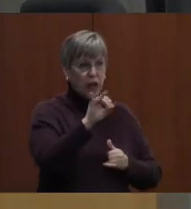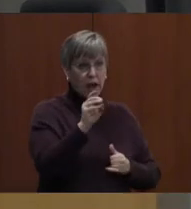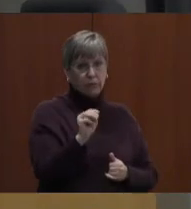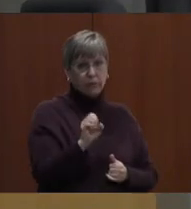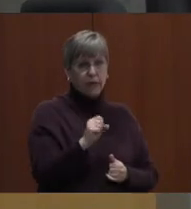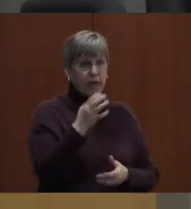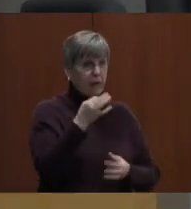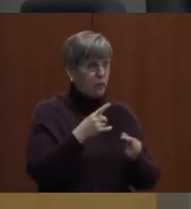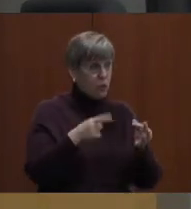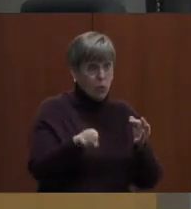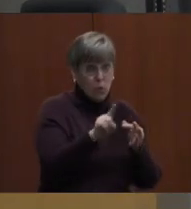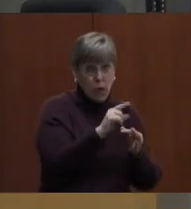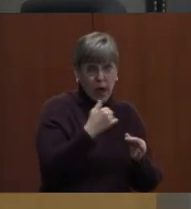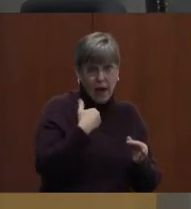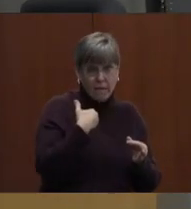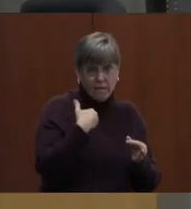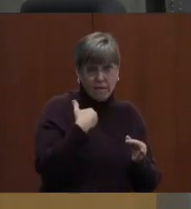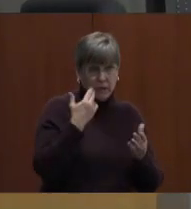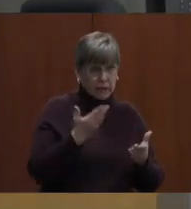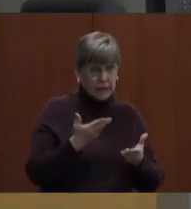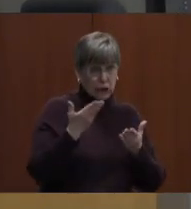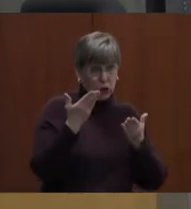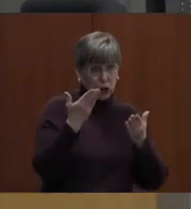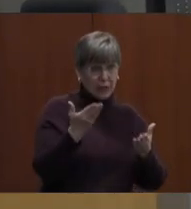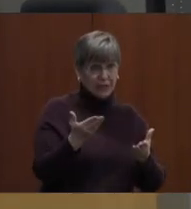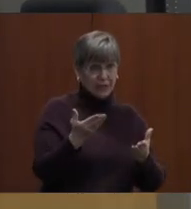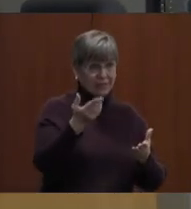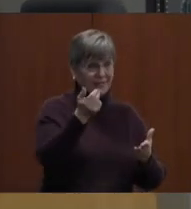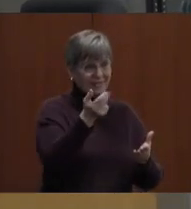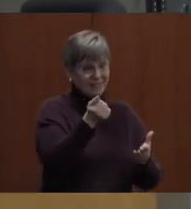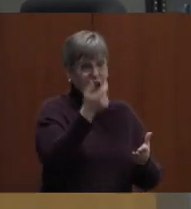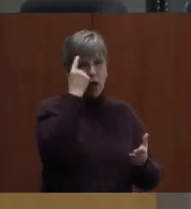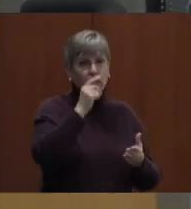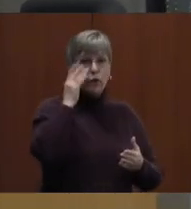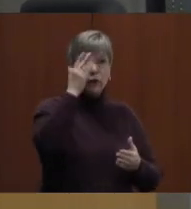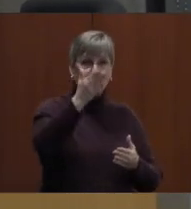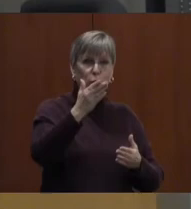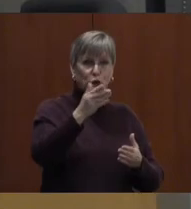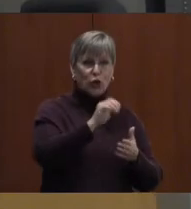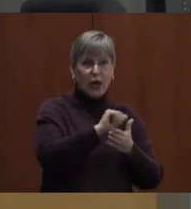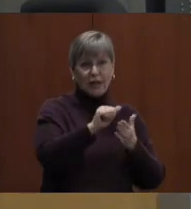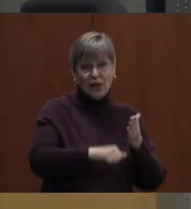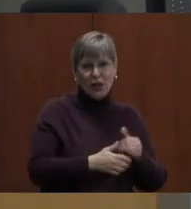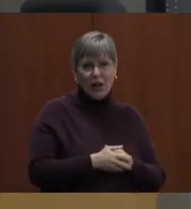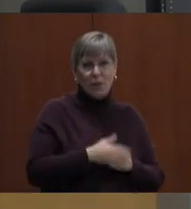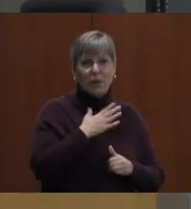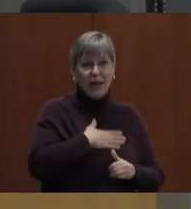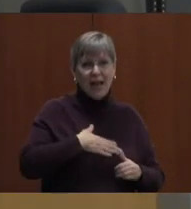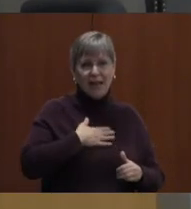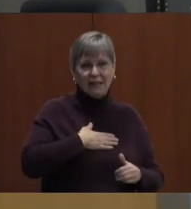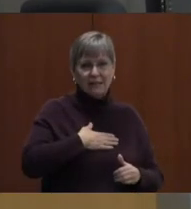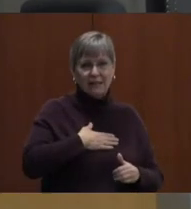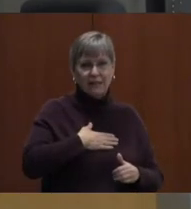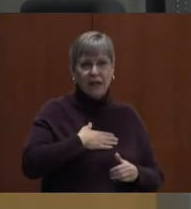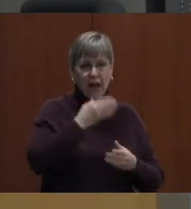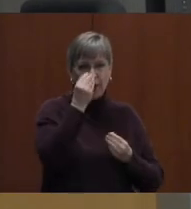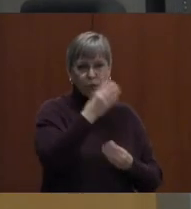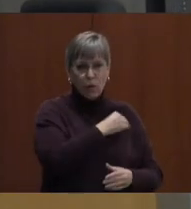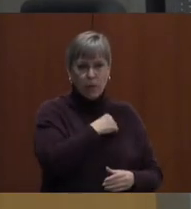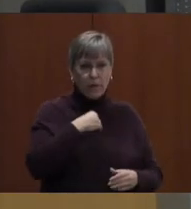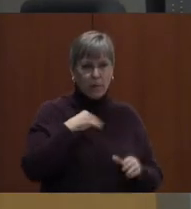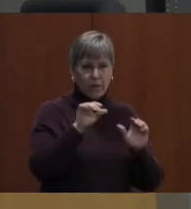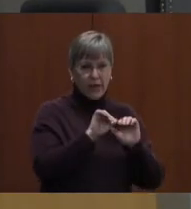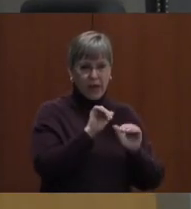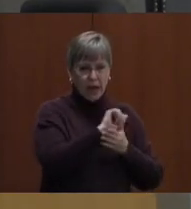If you have suggestions for future agendas, please let a member of the agenda